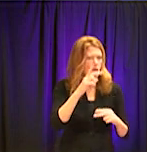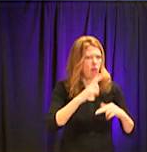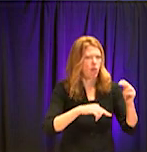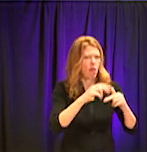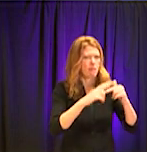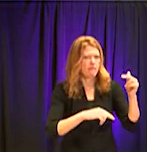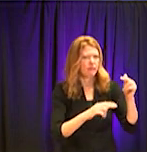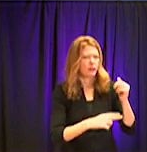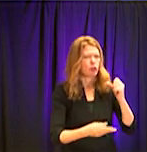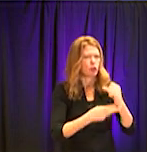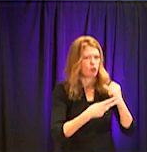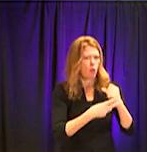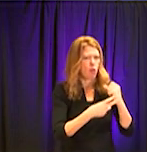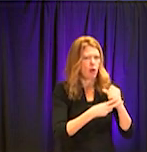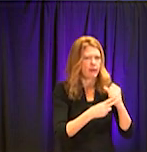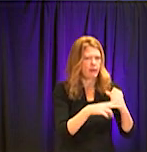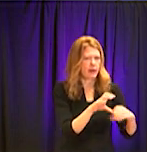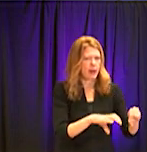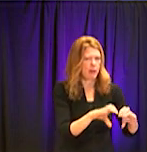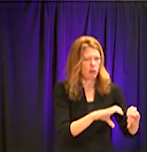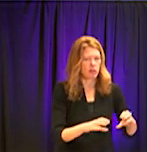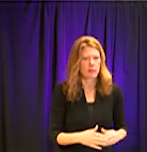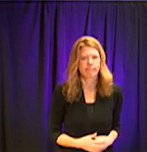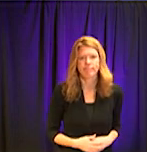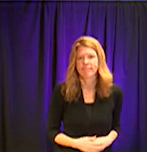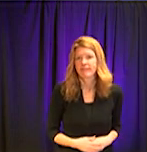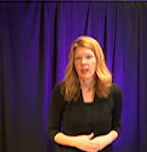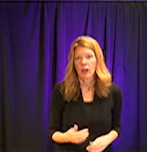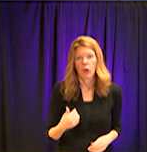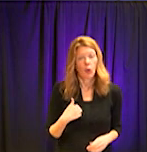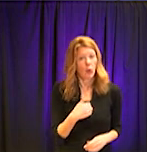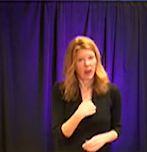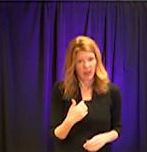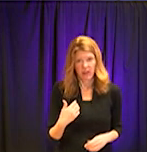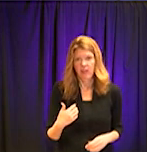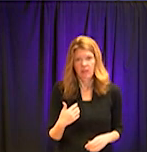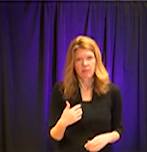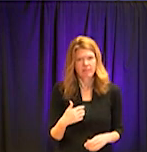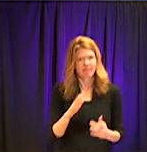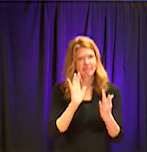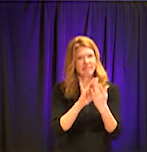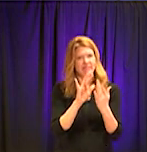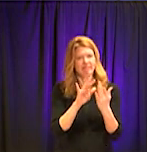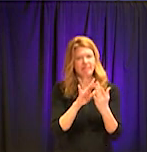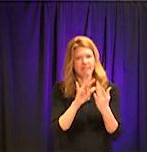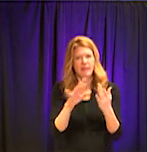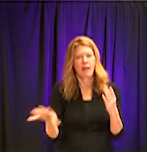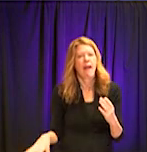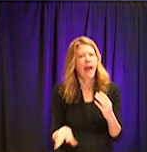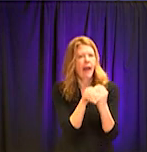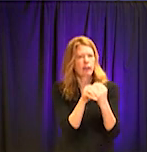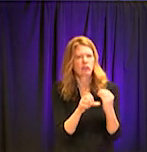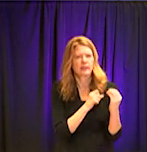We have identified even extra staff to come in and help with this event.